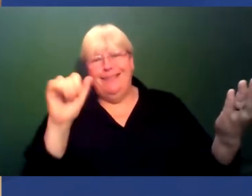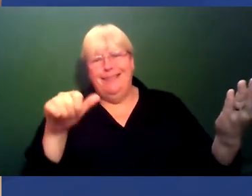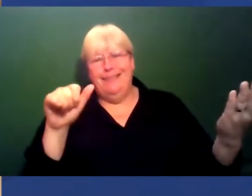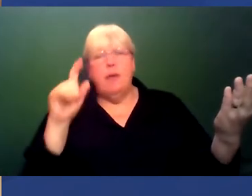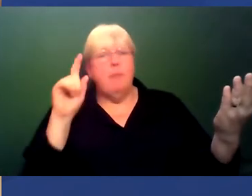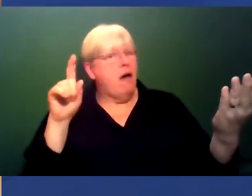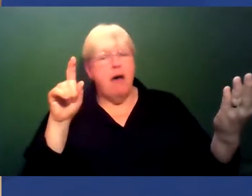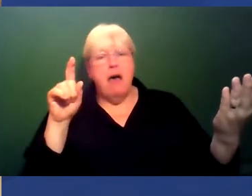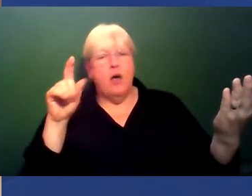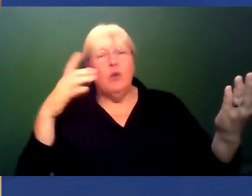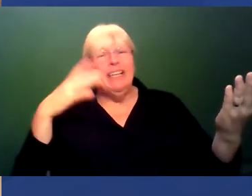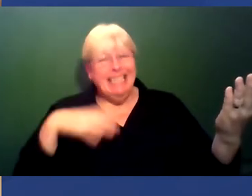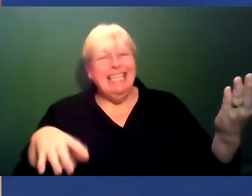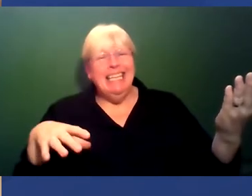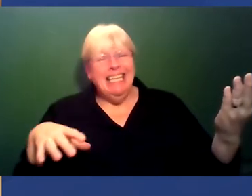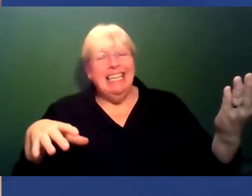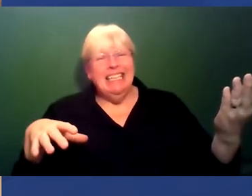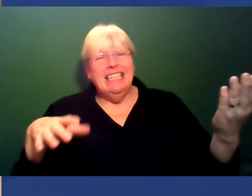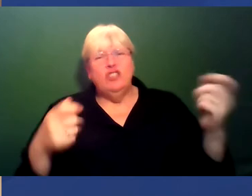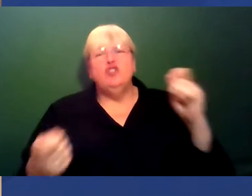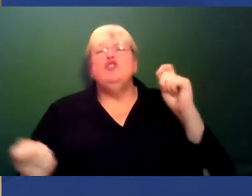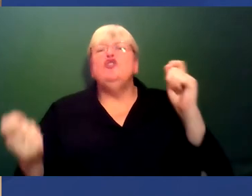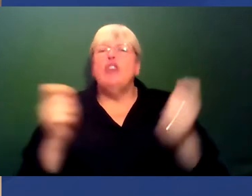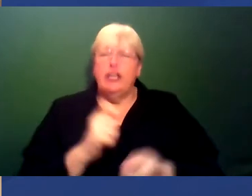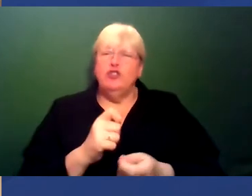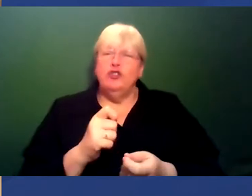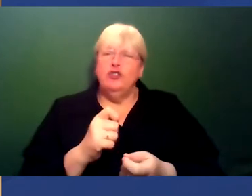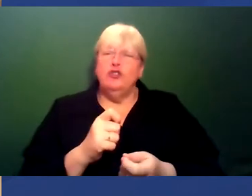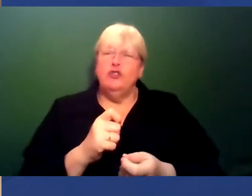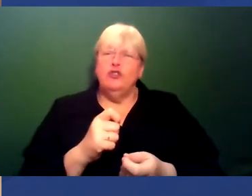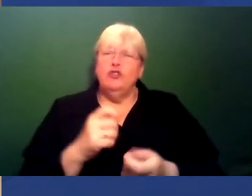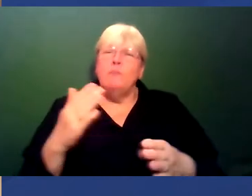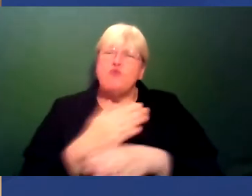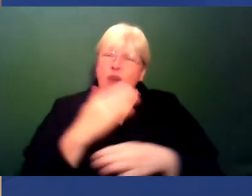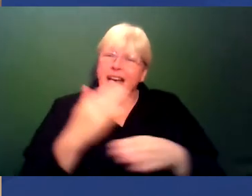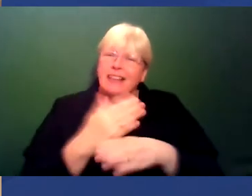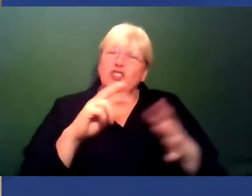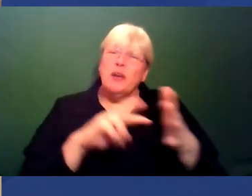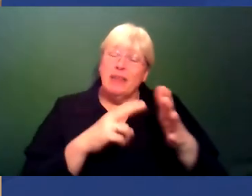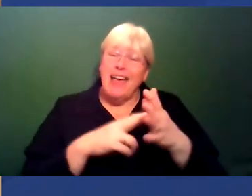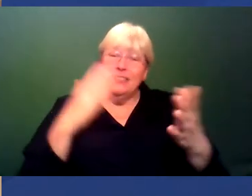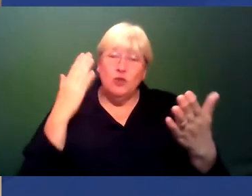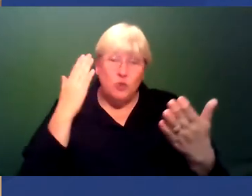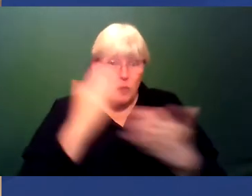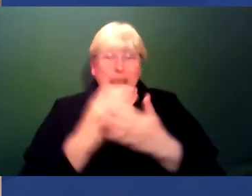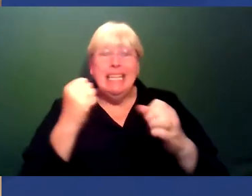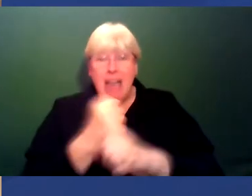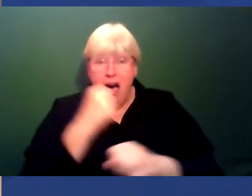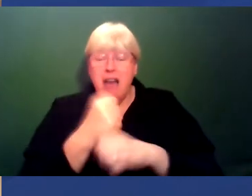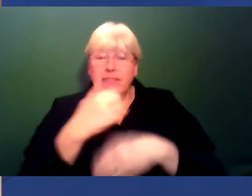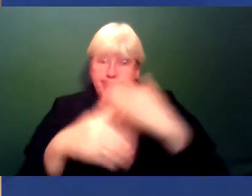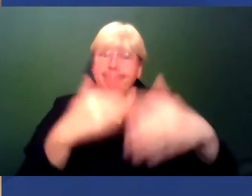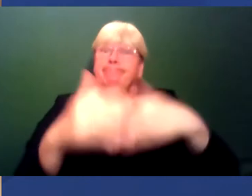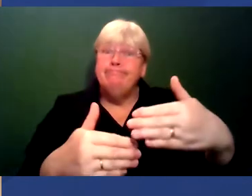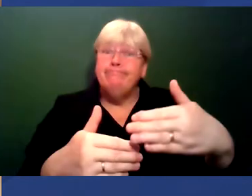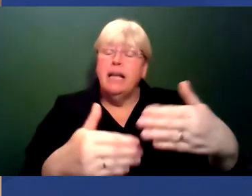But what we need is actually some changes. We need those action plans to be actioned. And so what do